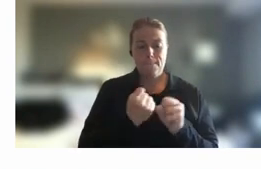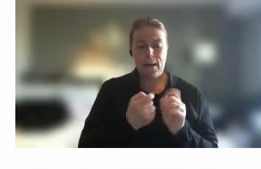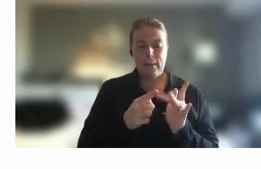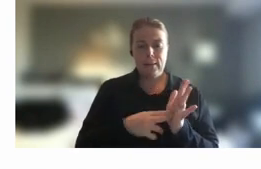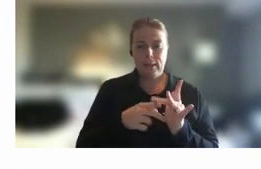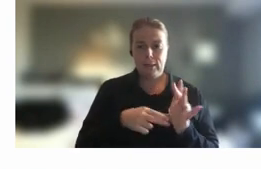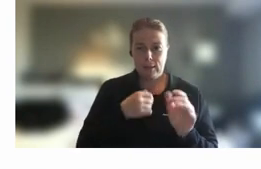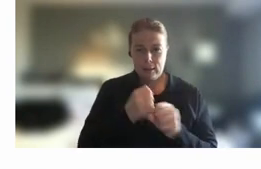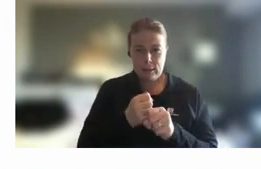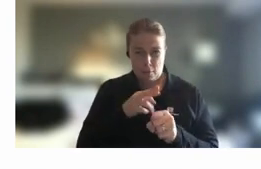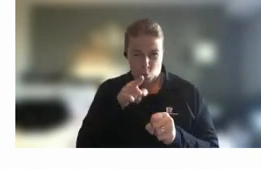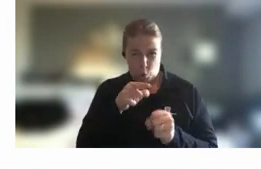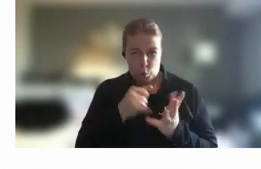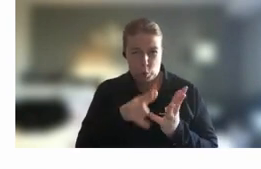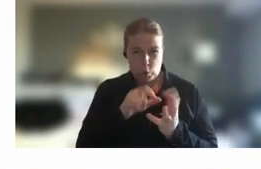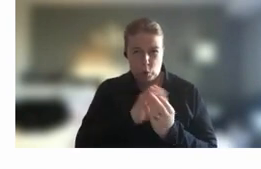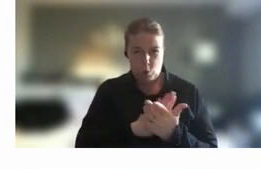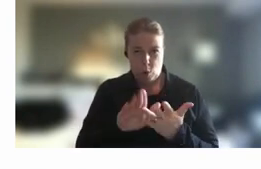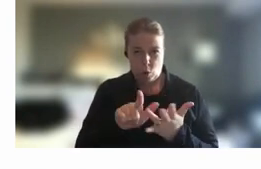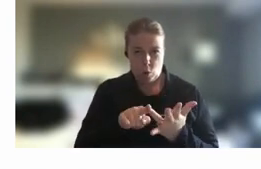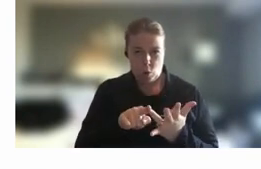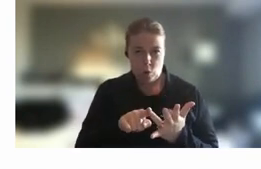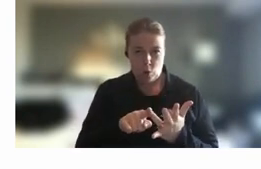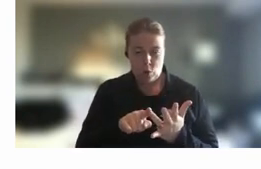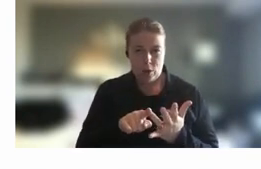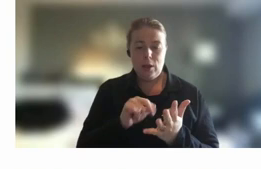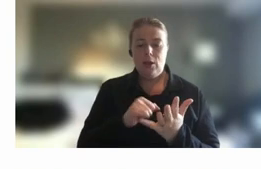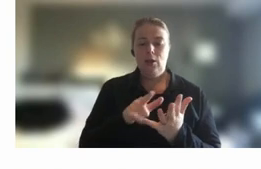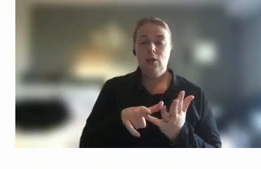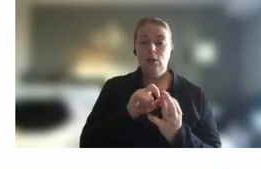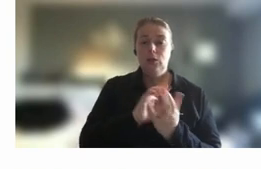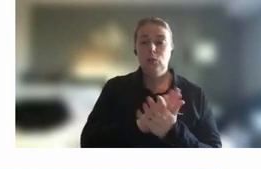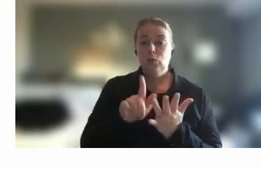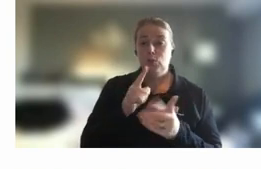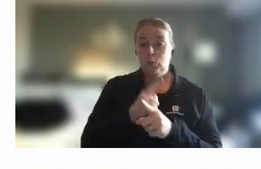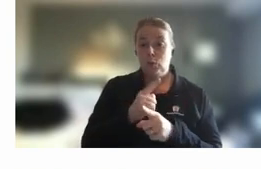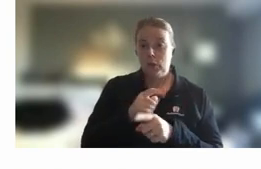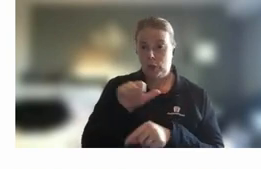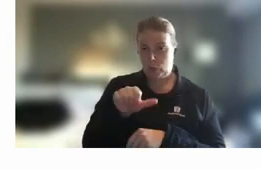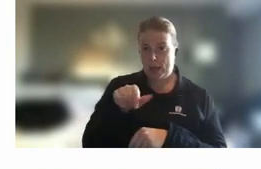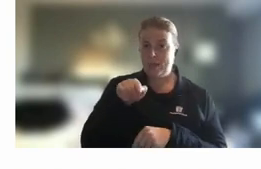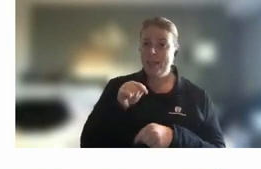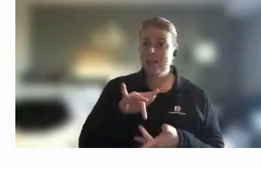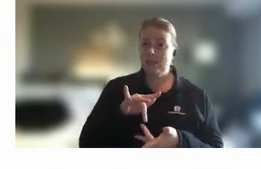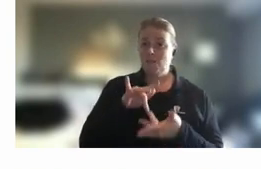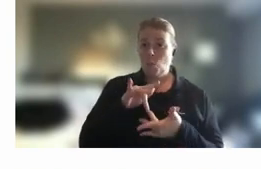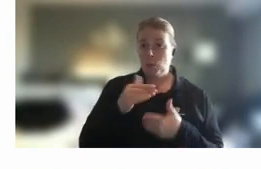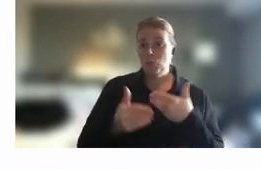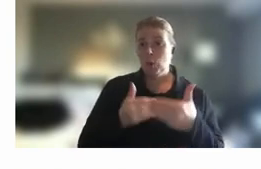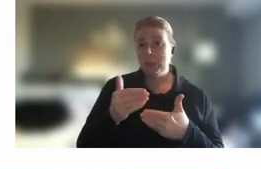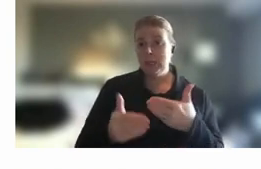uh so I'll start by saying that uh this is a formal process and so uh